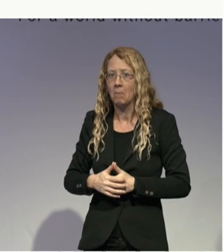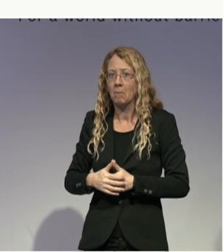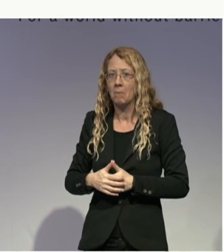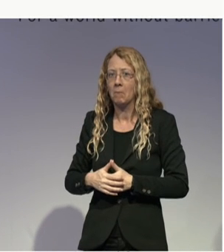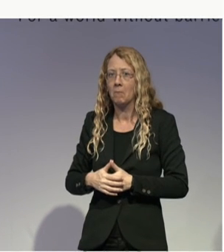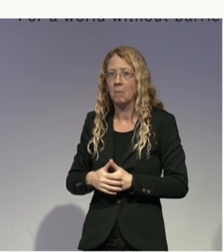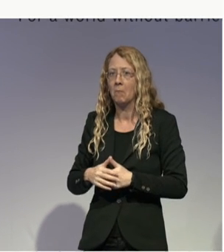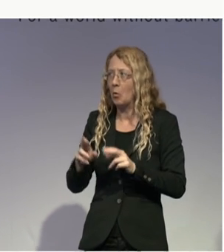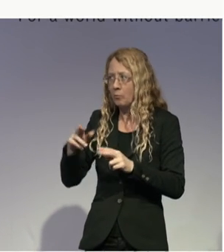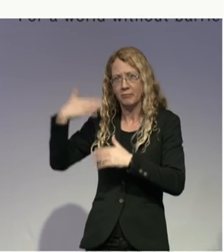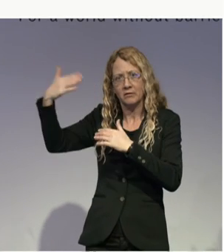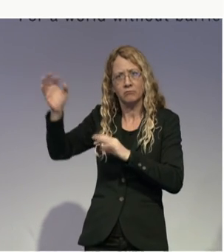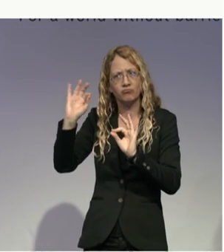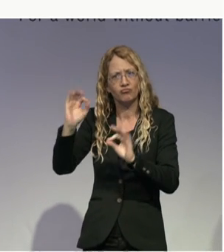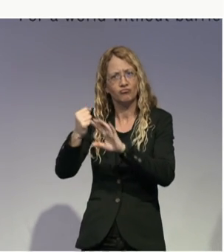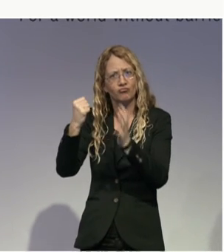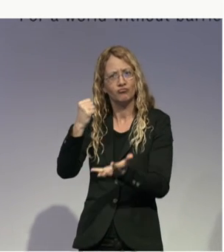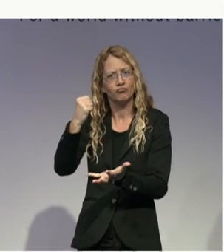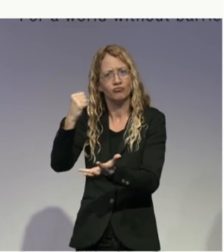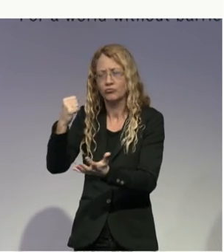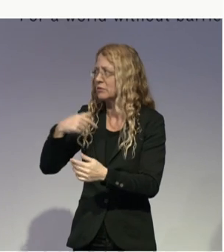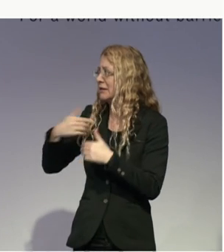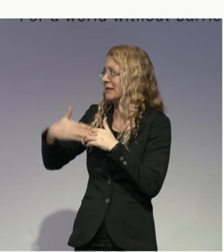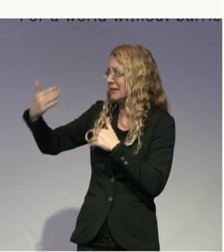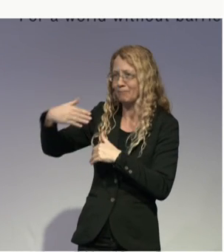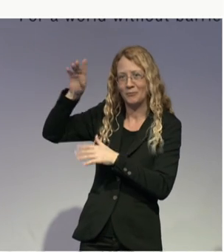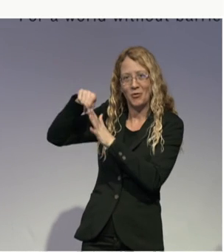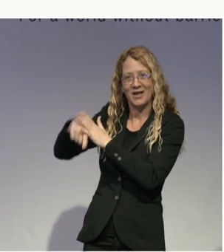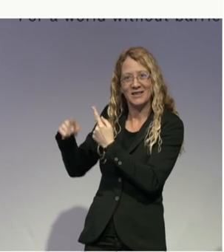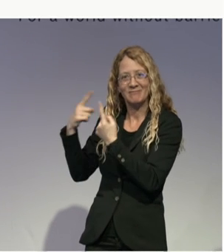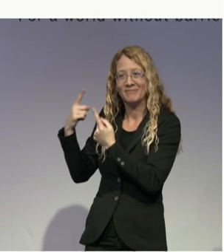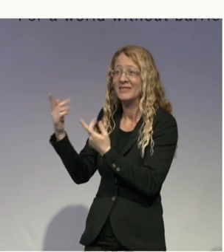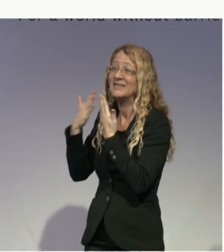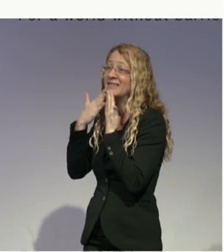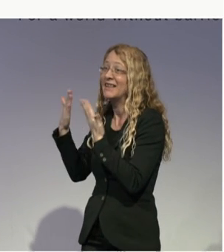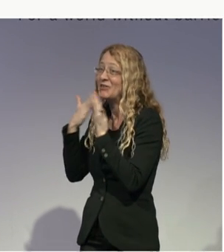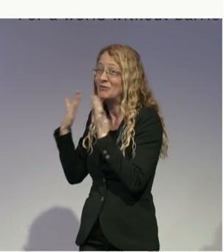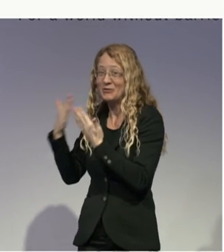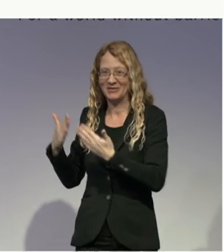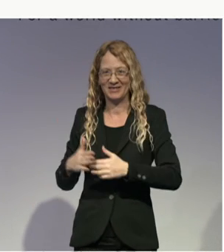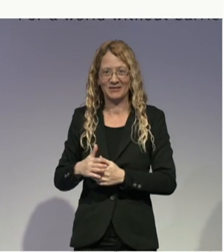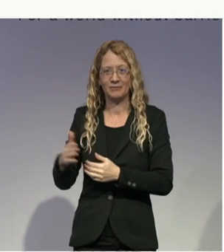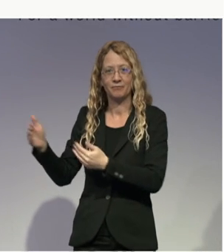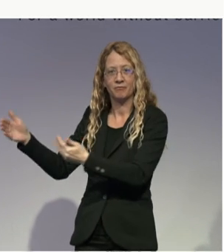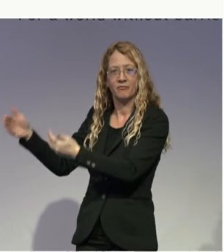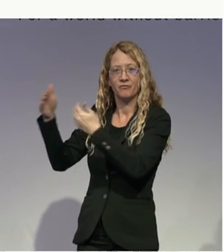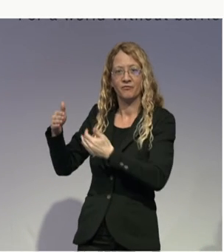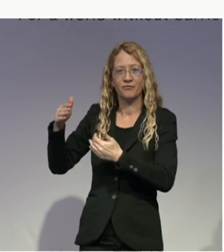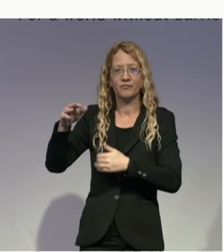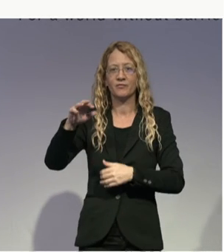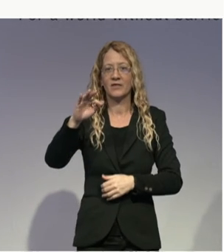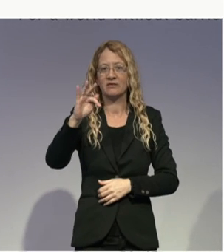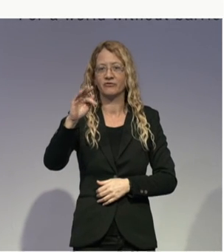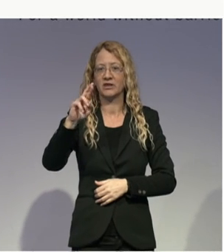your thoughts on that when we come back around to questions. All right. Thank you very much. Francesca, you're next, and you're going to talk about new